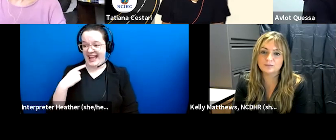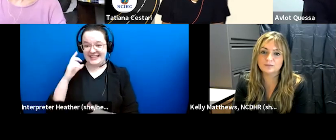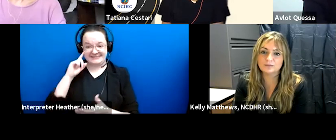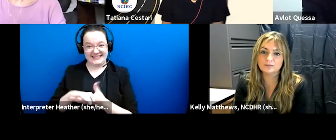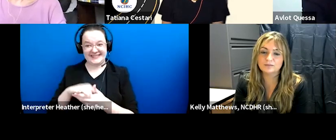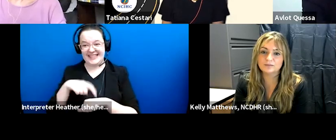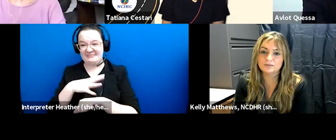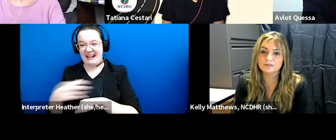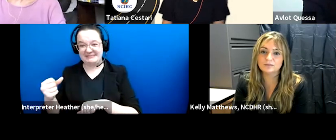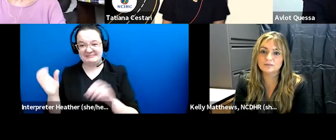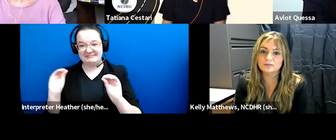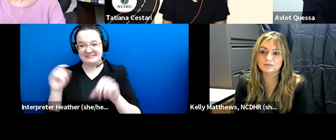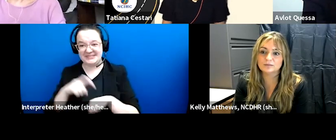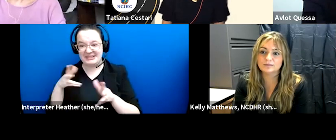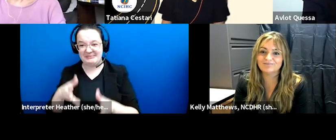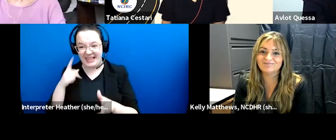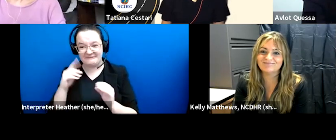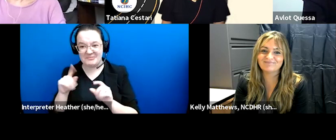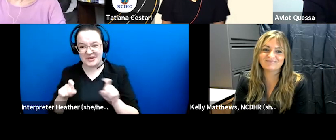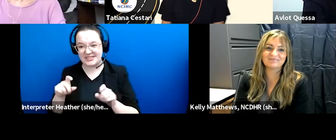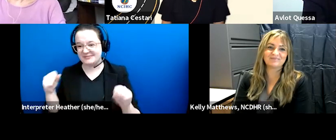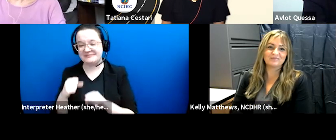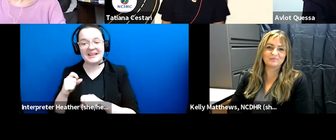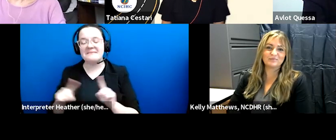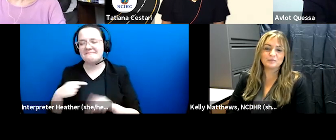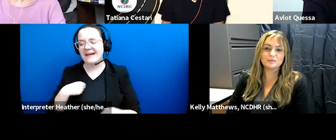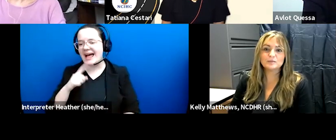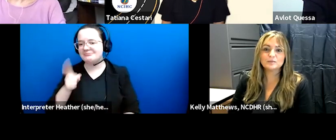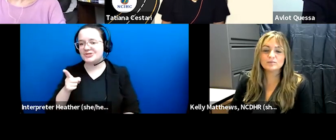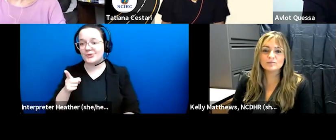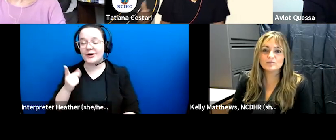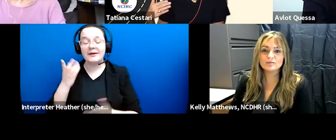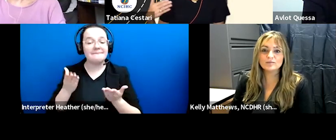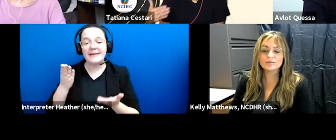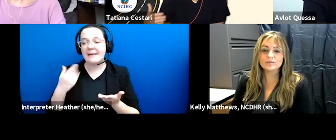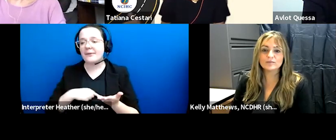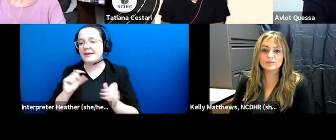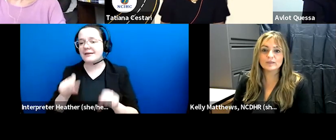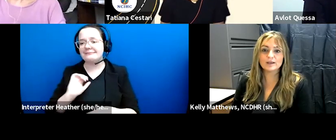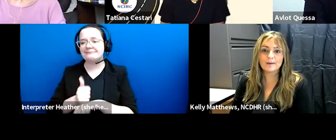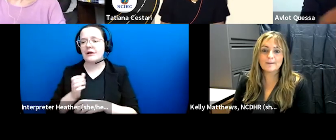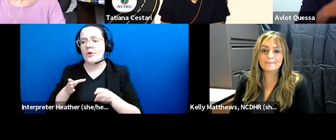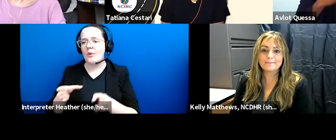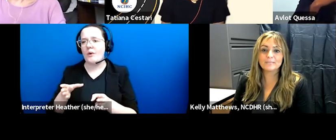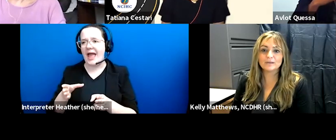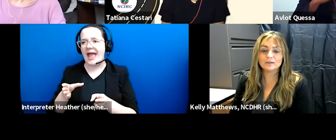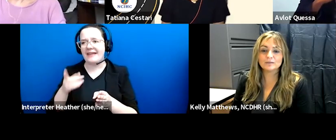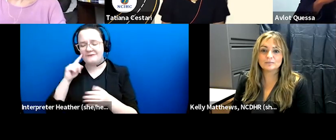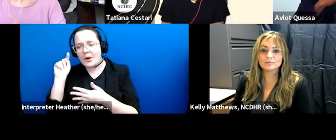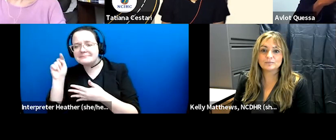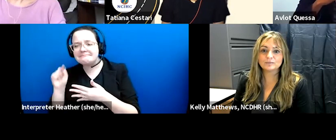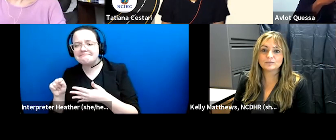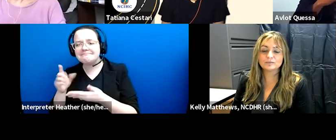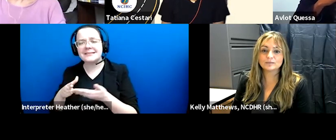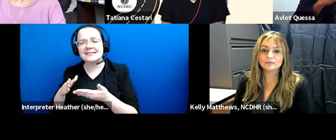uh for questions right now but i'm sure we'll we'll come up with maybe a way to have those some of the questions